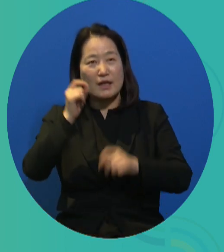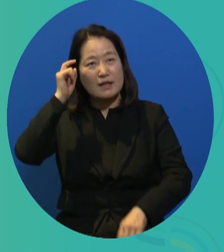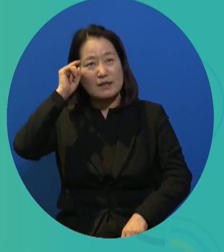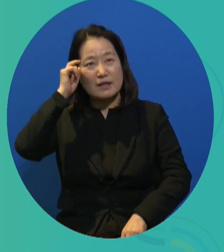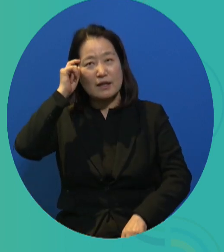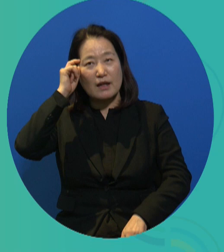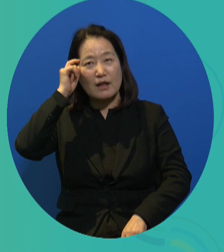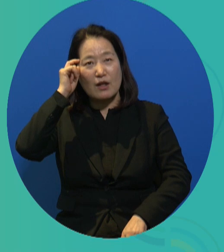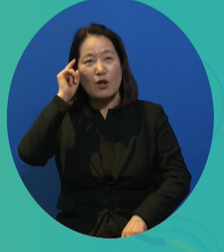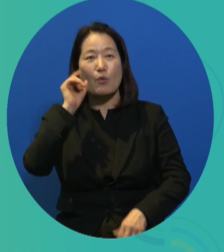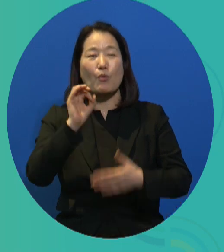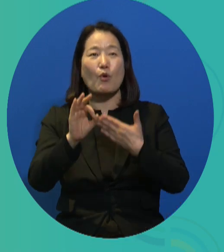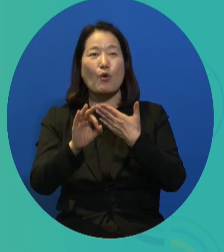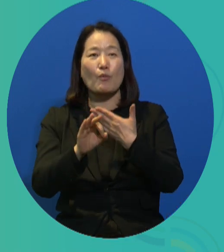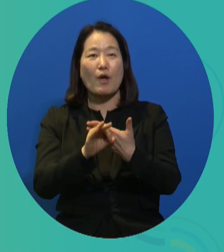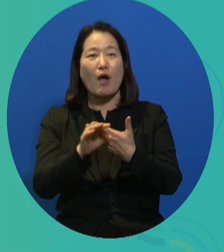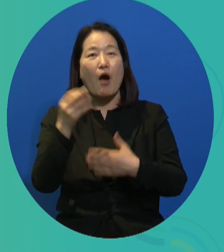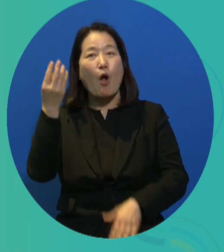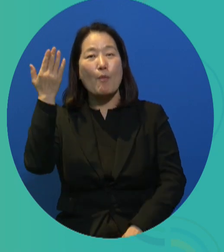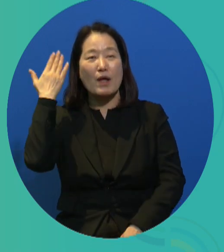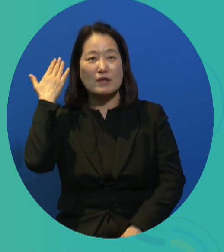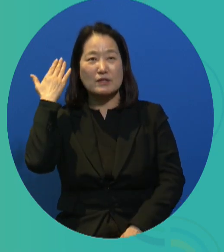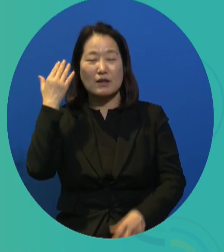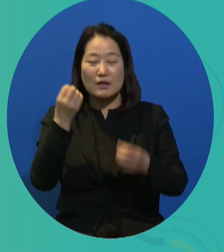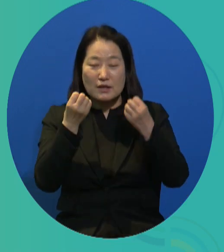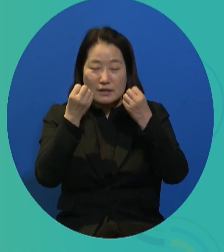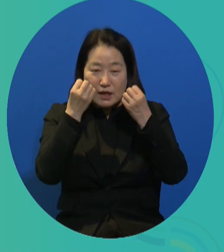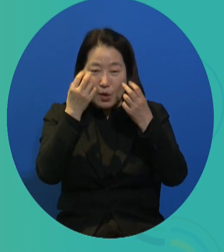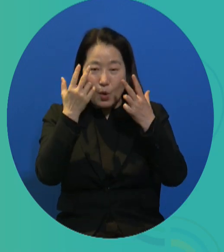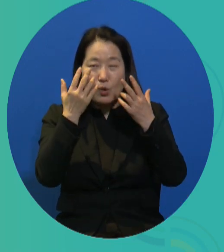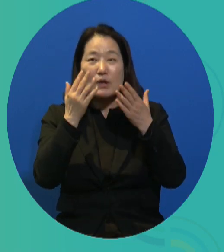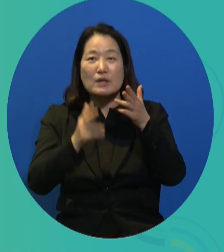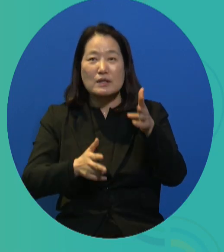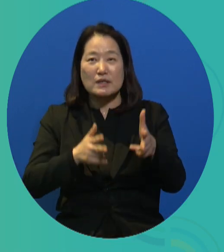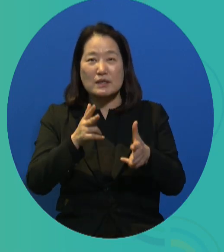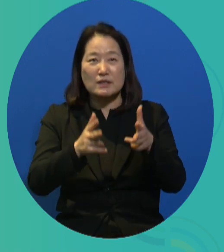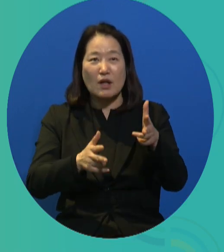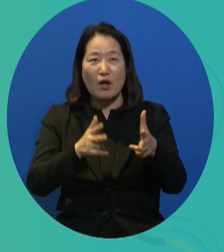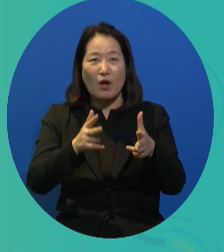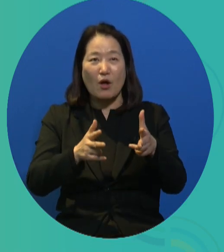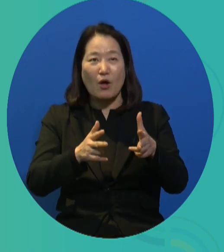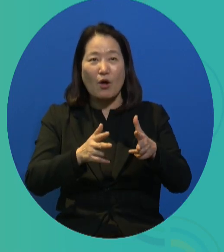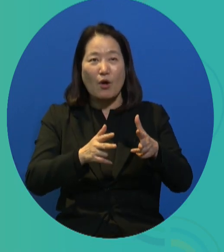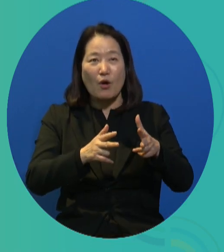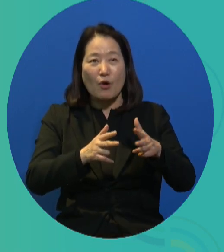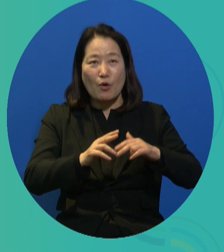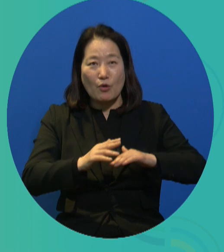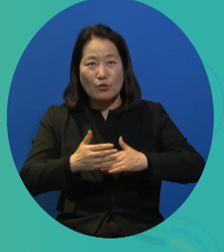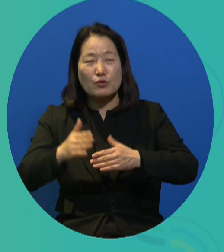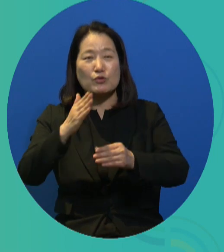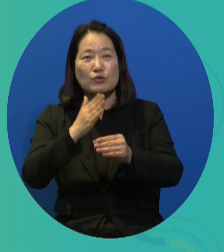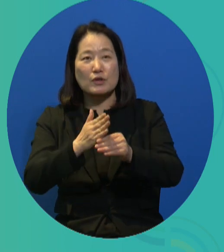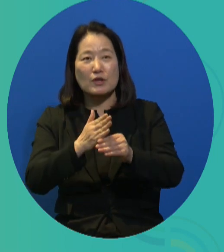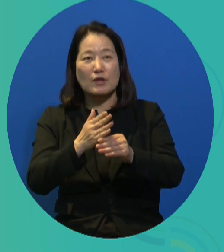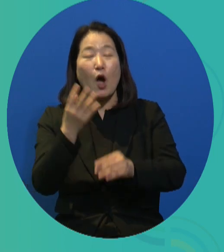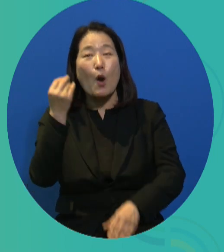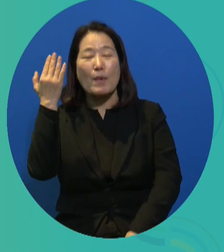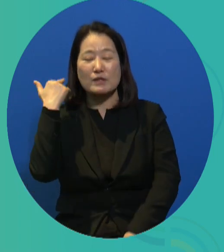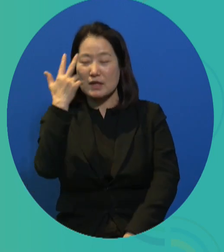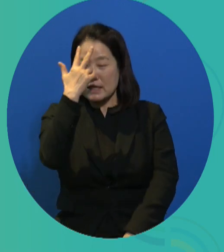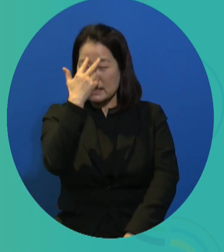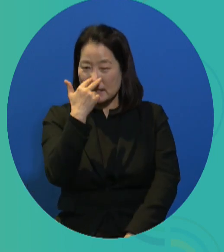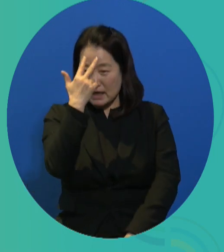Although this is not in line with the theme of this session, but when it comes to awareness raising,